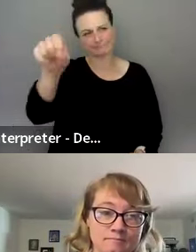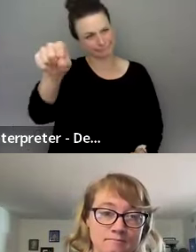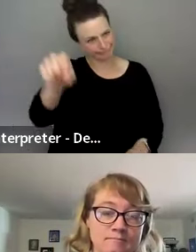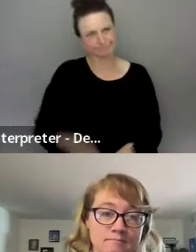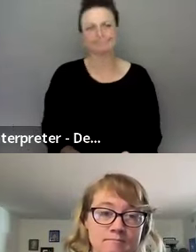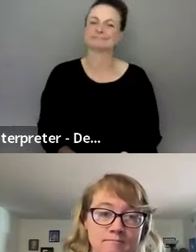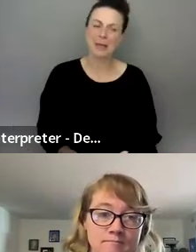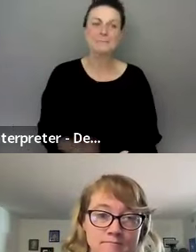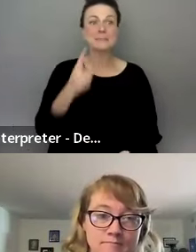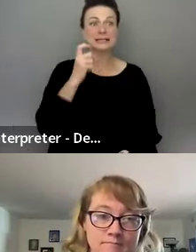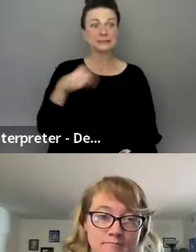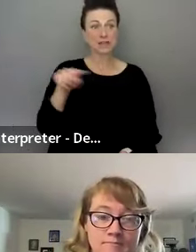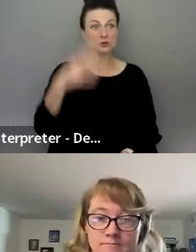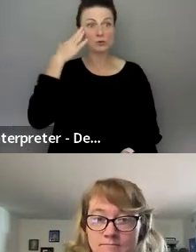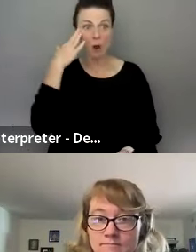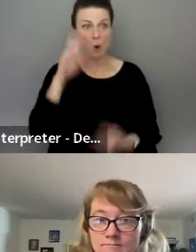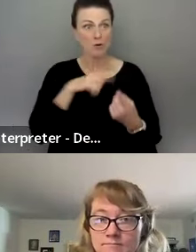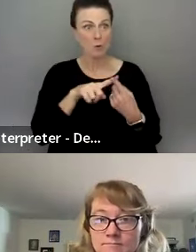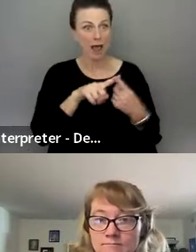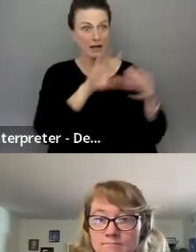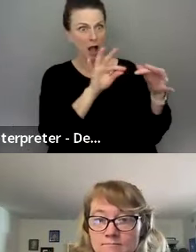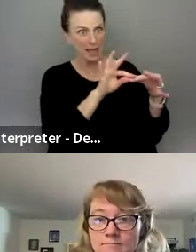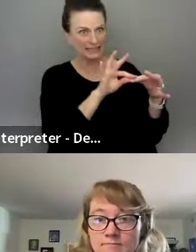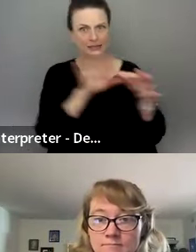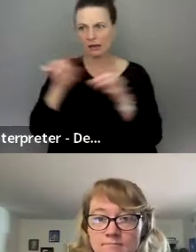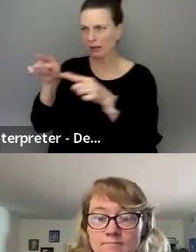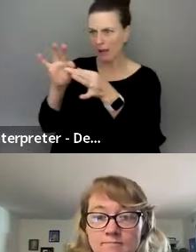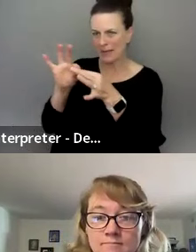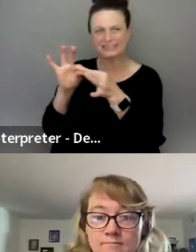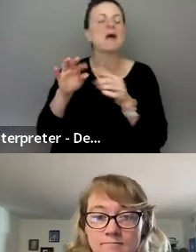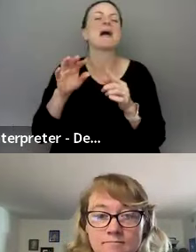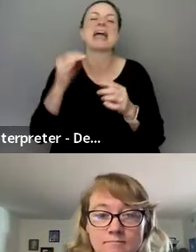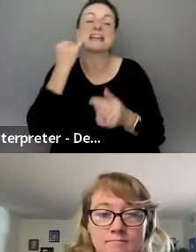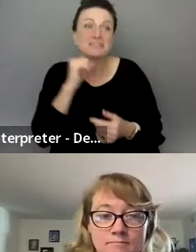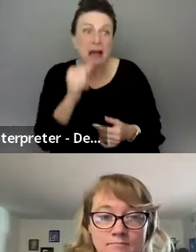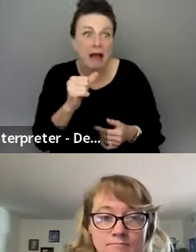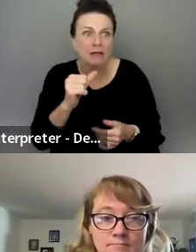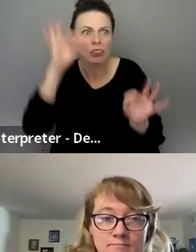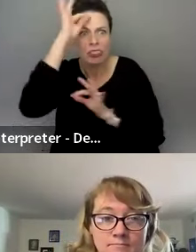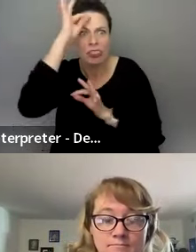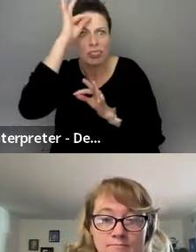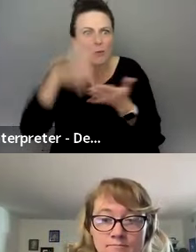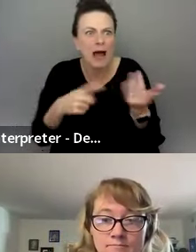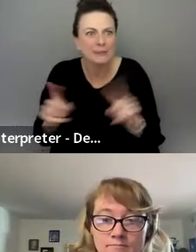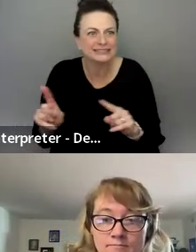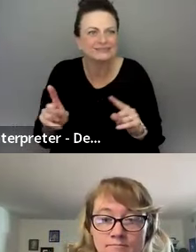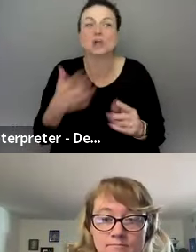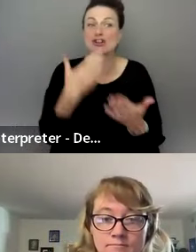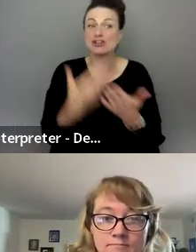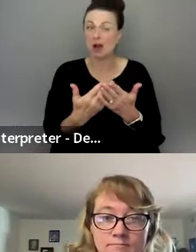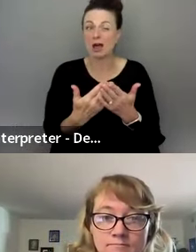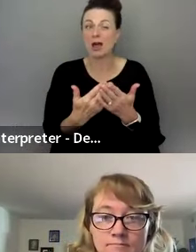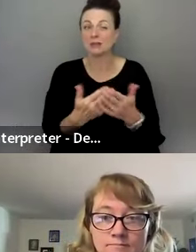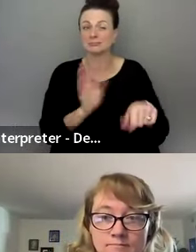people. So, so you get to know when there are comments and everything, right? Otherwise you don't get any notifications. So could call